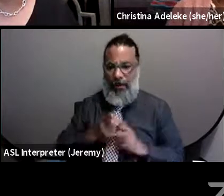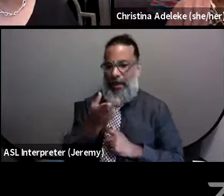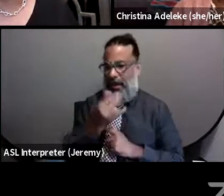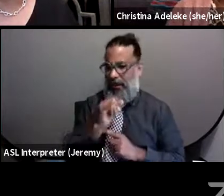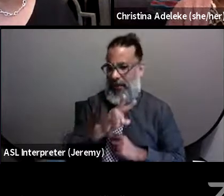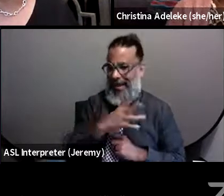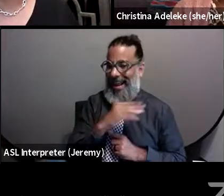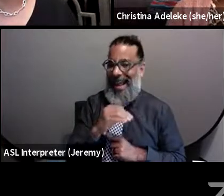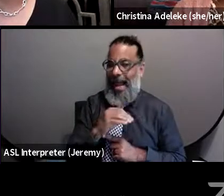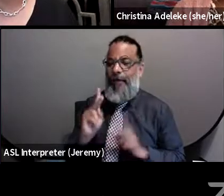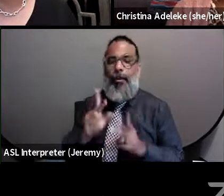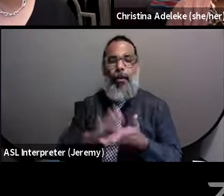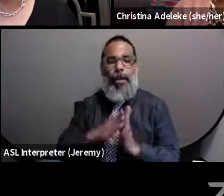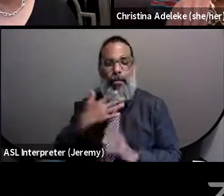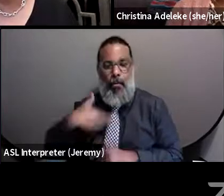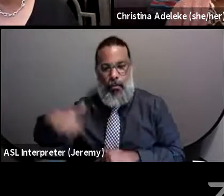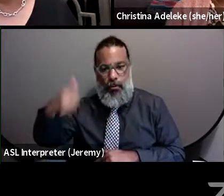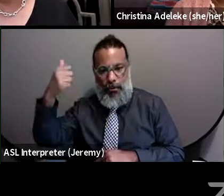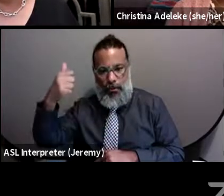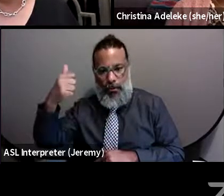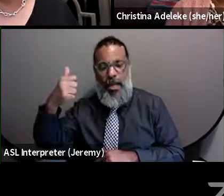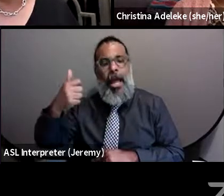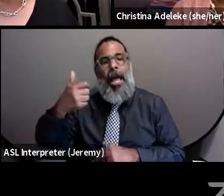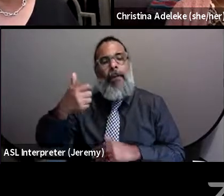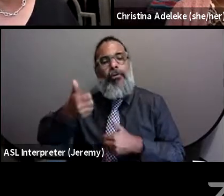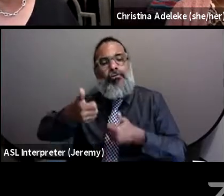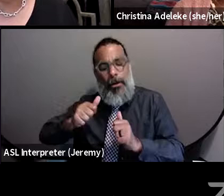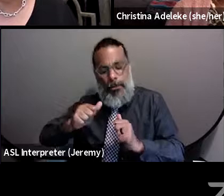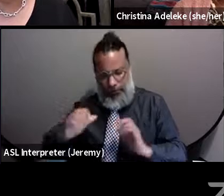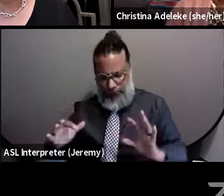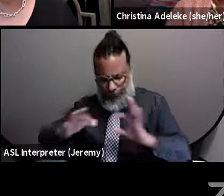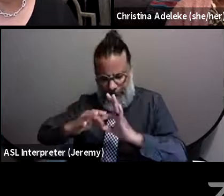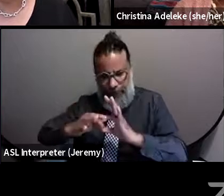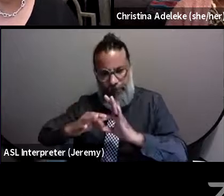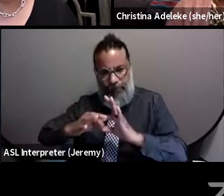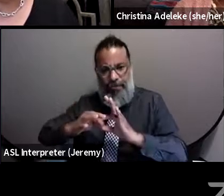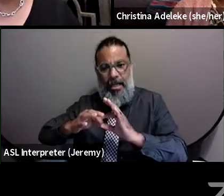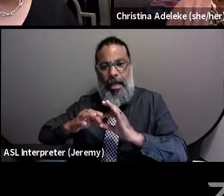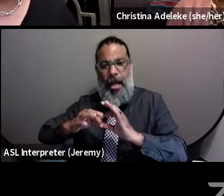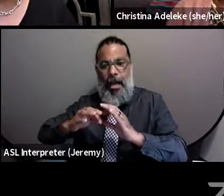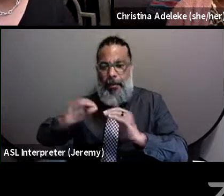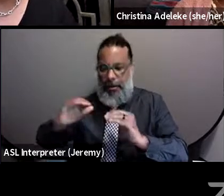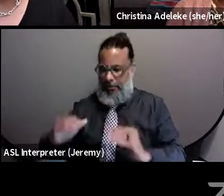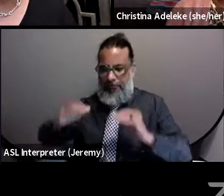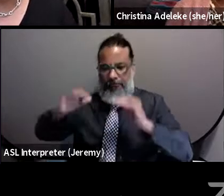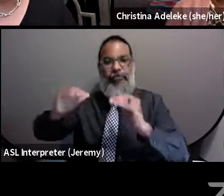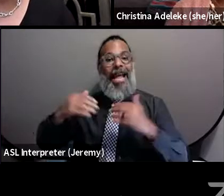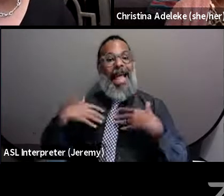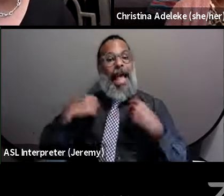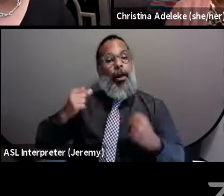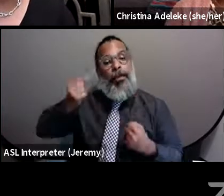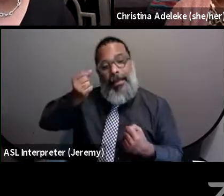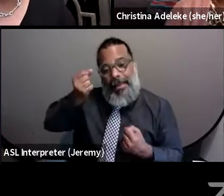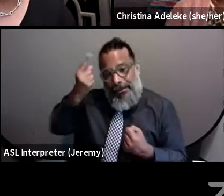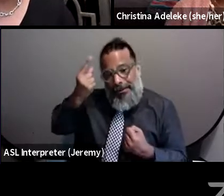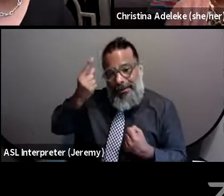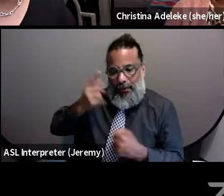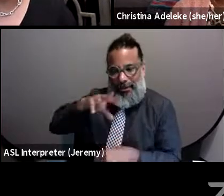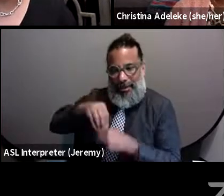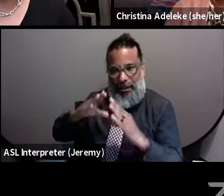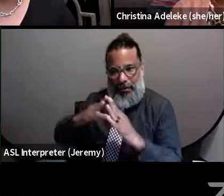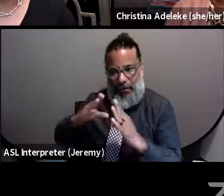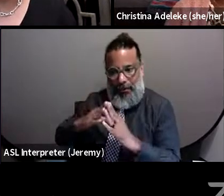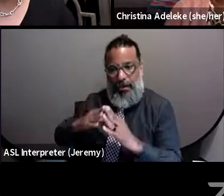those that are aging, and kind of combining how we can upgrade the health literacy of this community, at the same time,